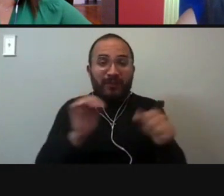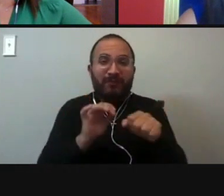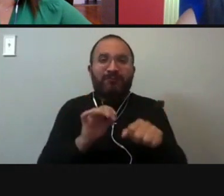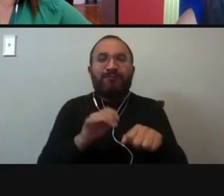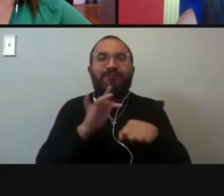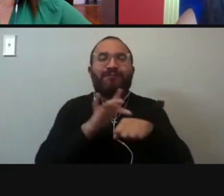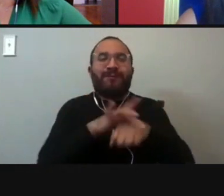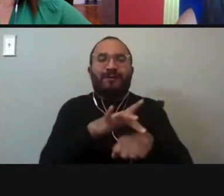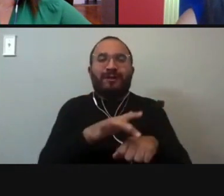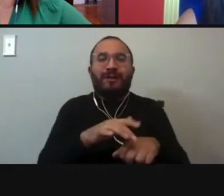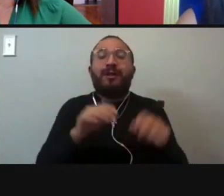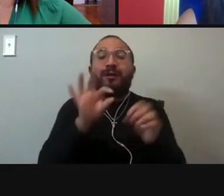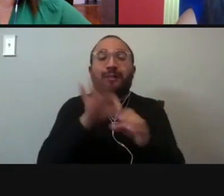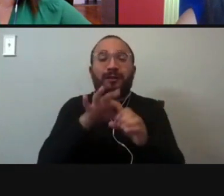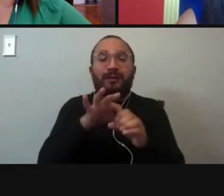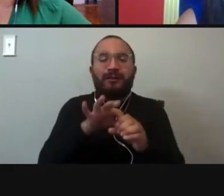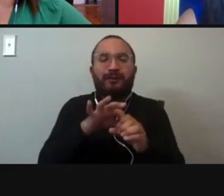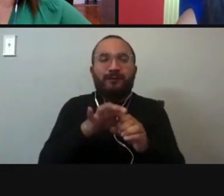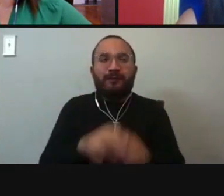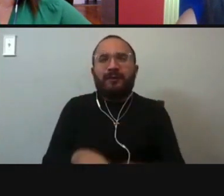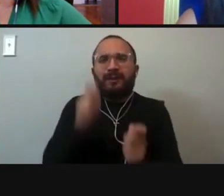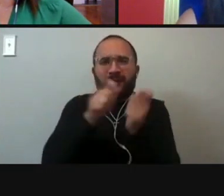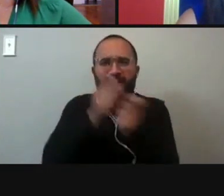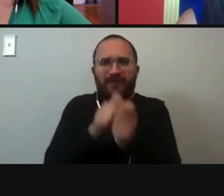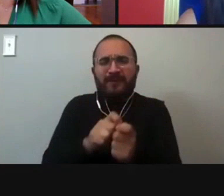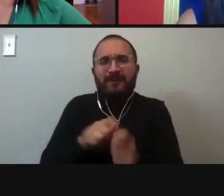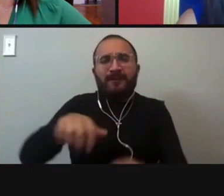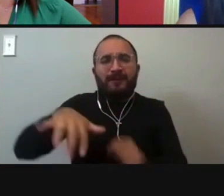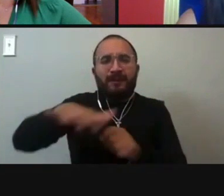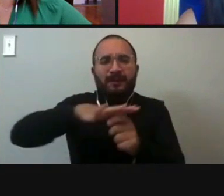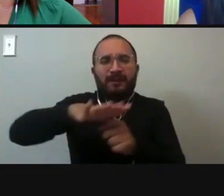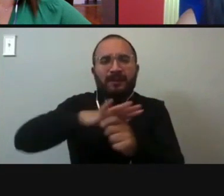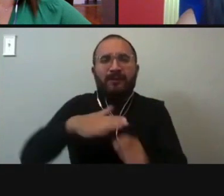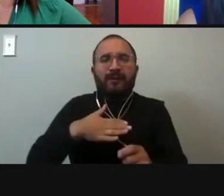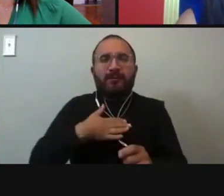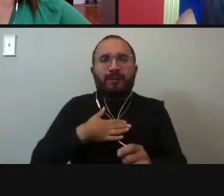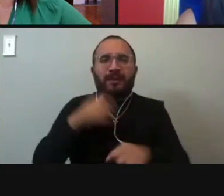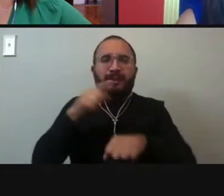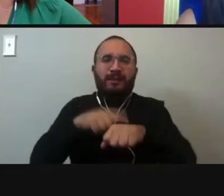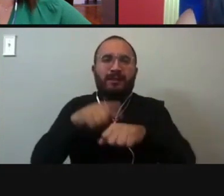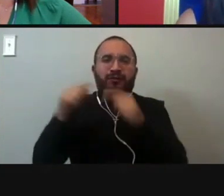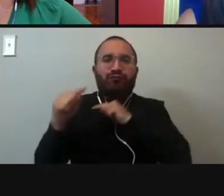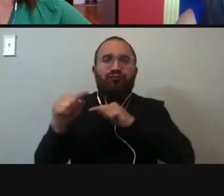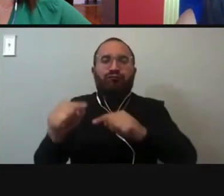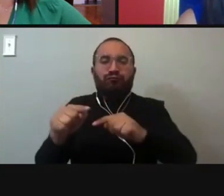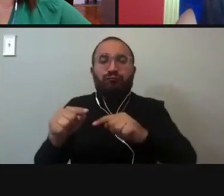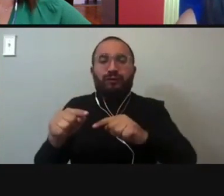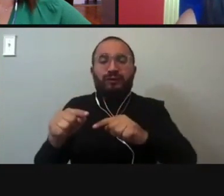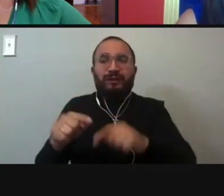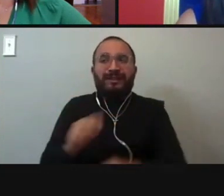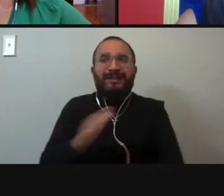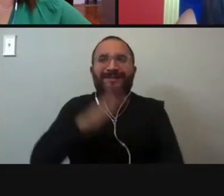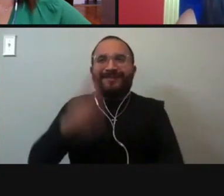out here. There never has been in the 20 years that I've been out here. Um, there is one, uh, this is West Bear County. There